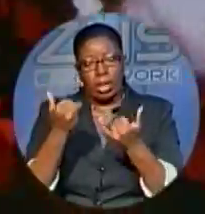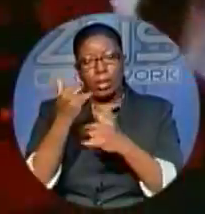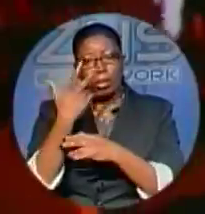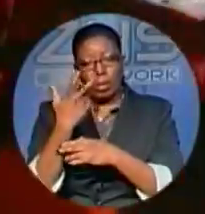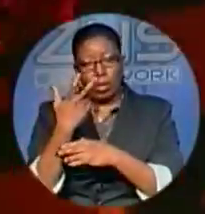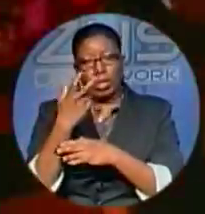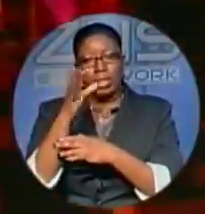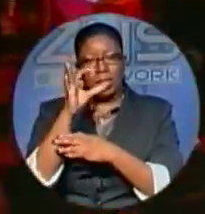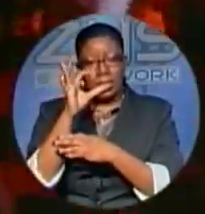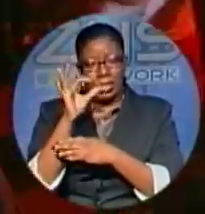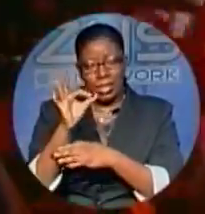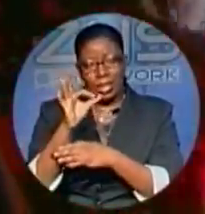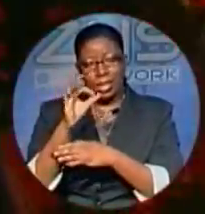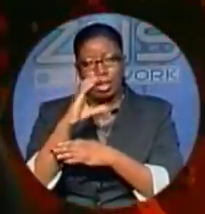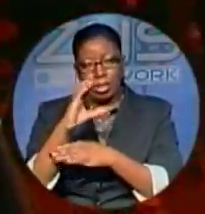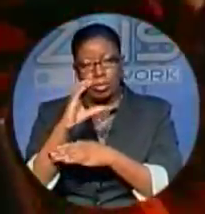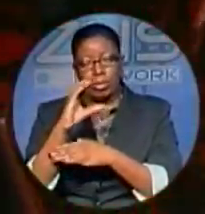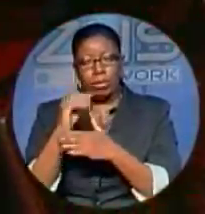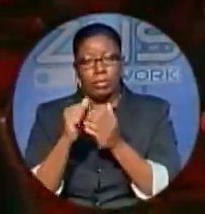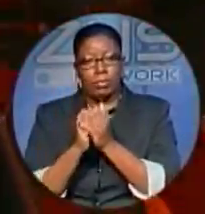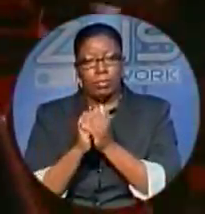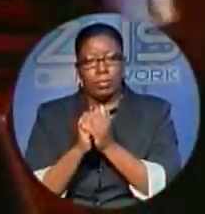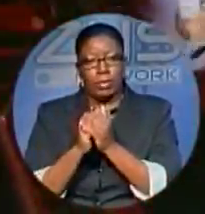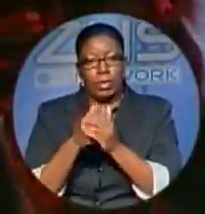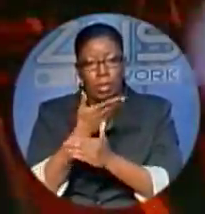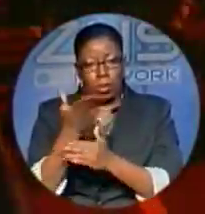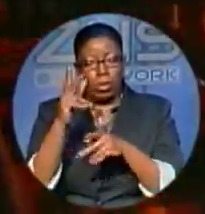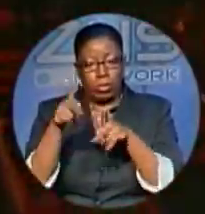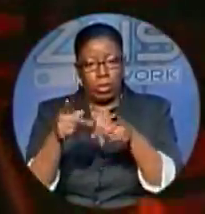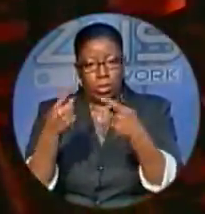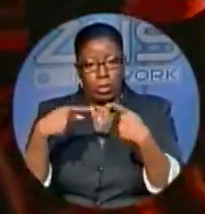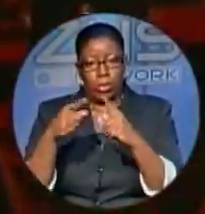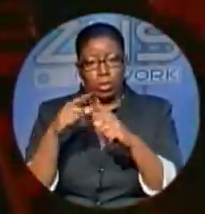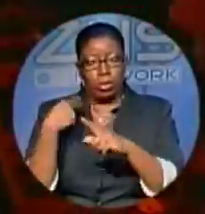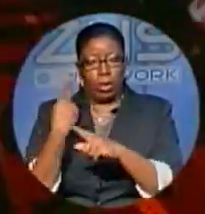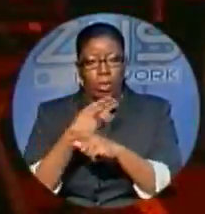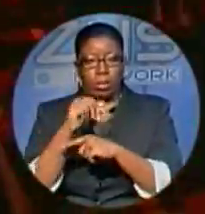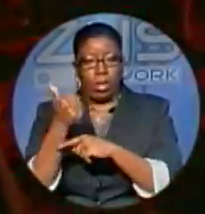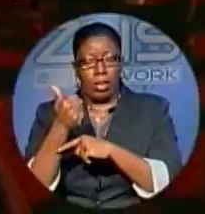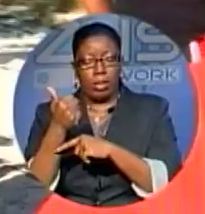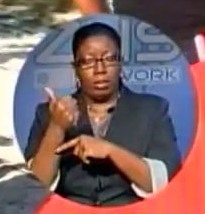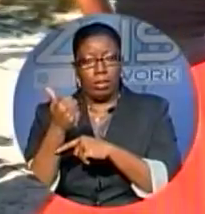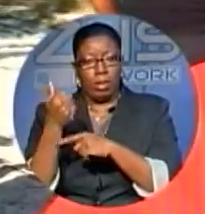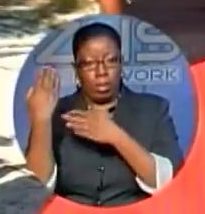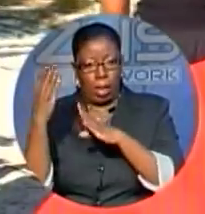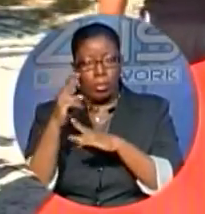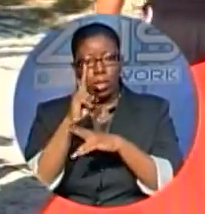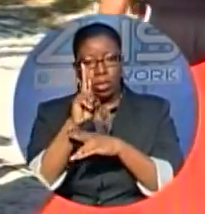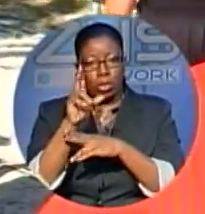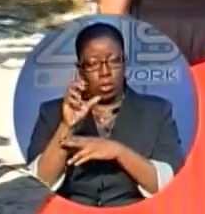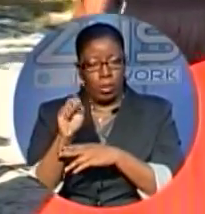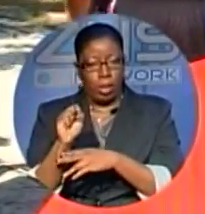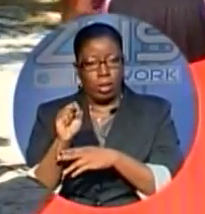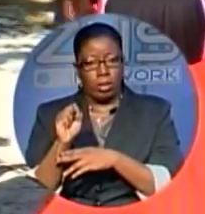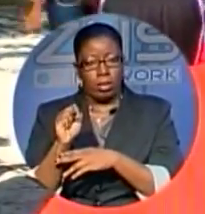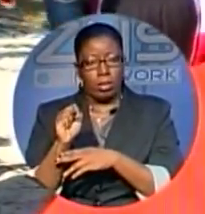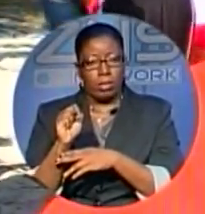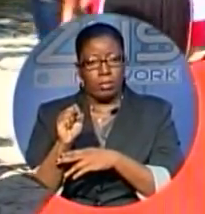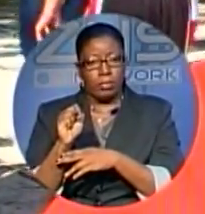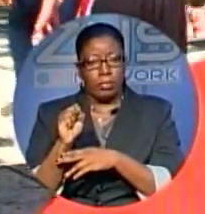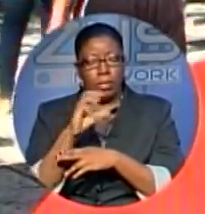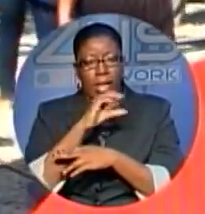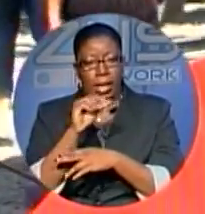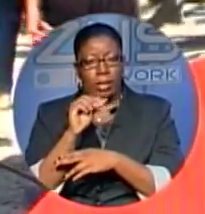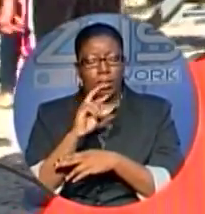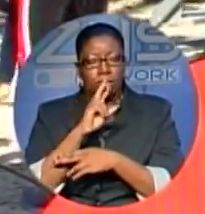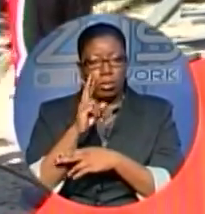900. The majority of those persons coming to us from other than the Bahamas, the U.S., and actually